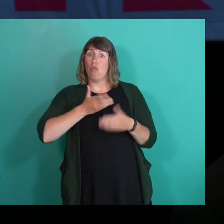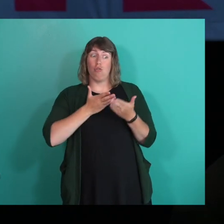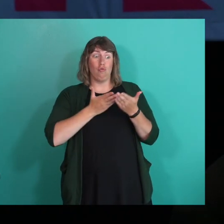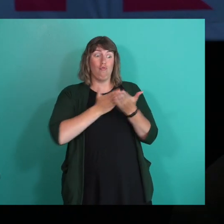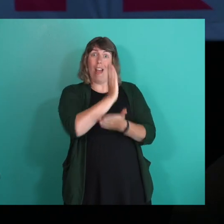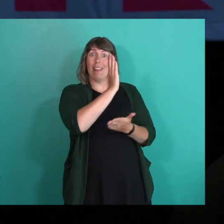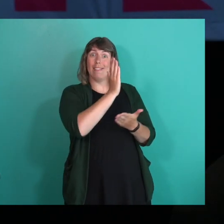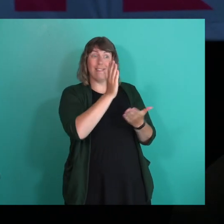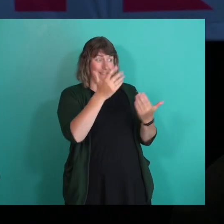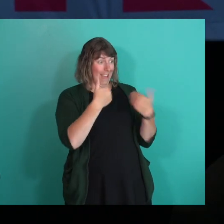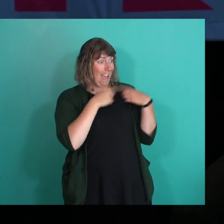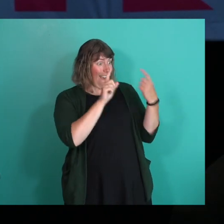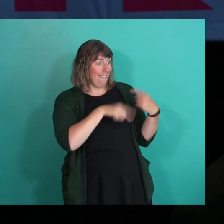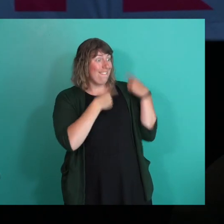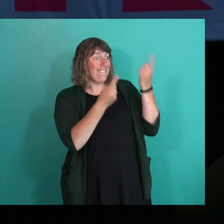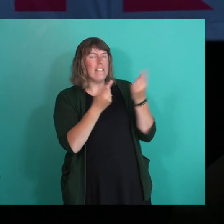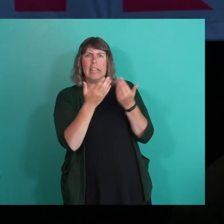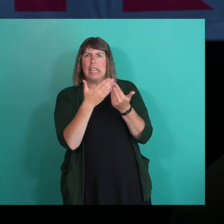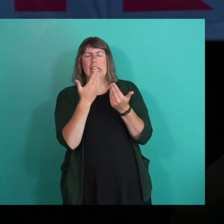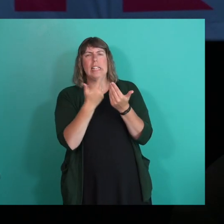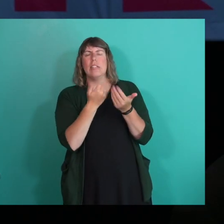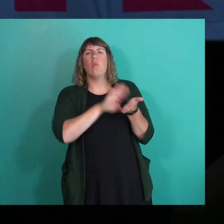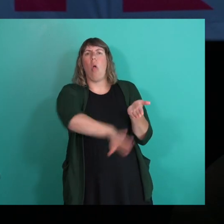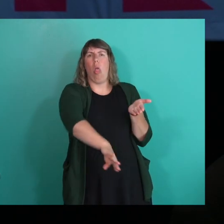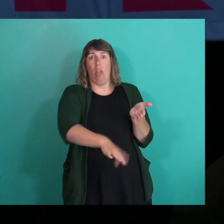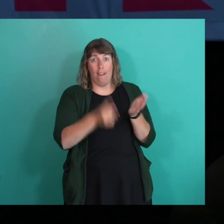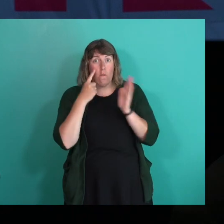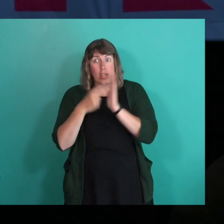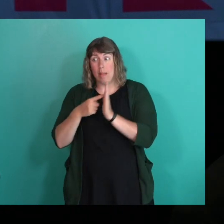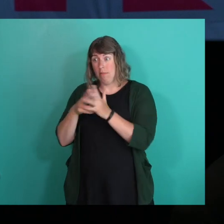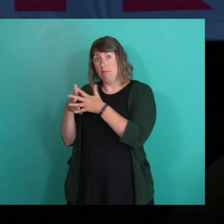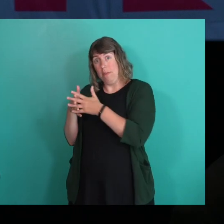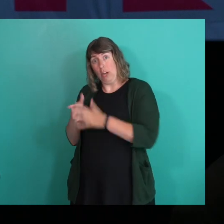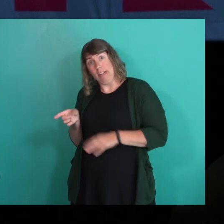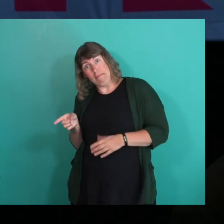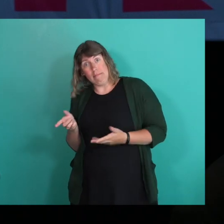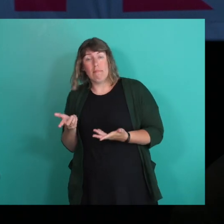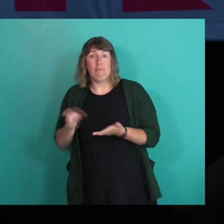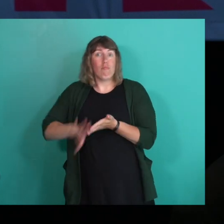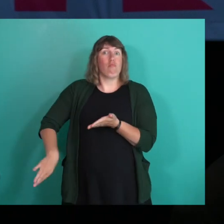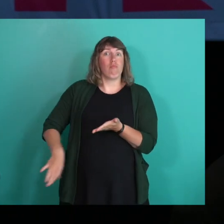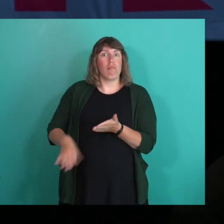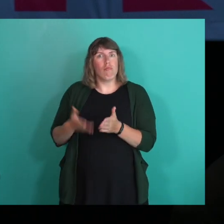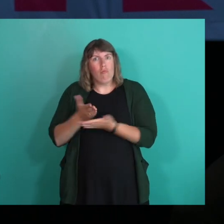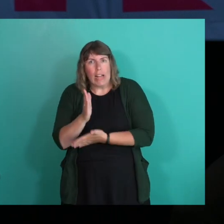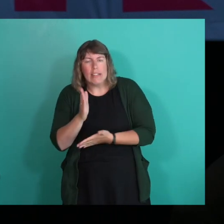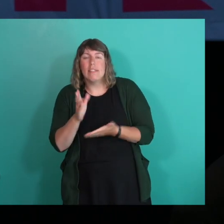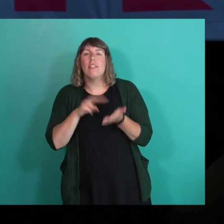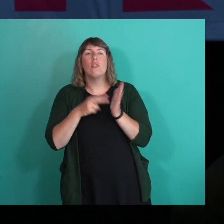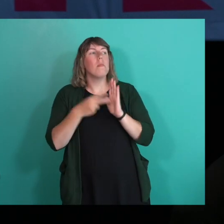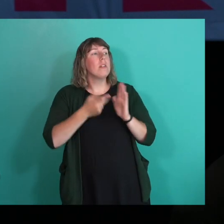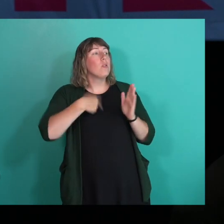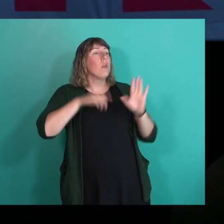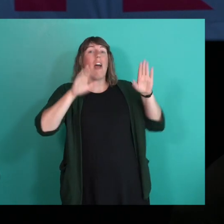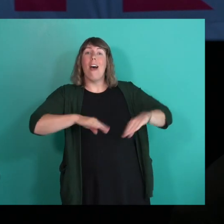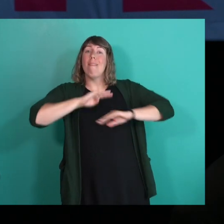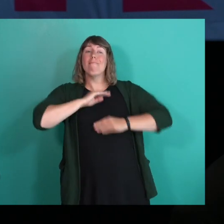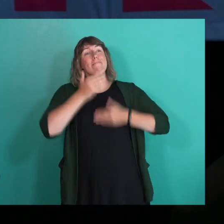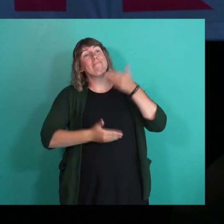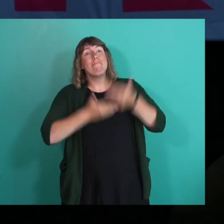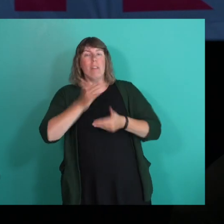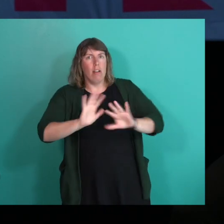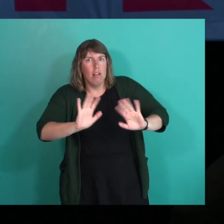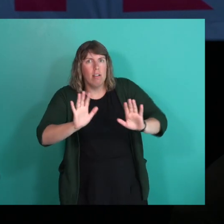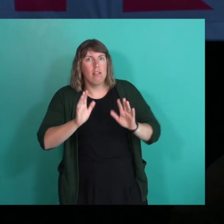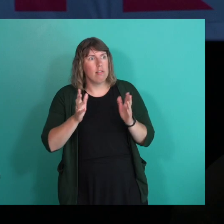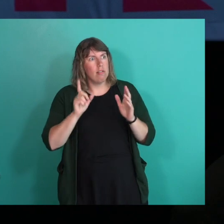we've gained. I mean, we see what's happening south of the border. And so we can't just take for granted the